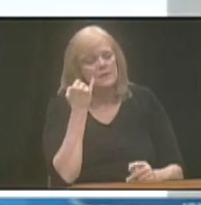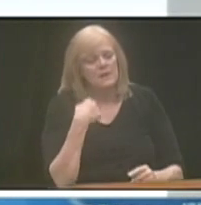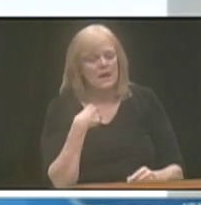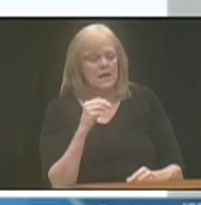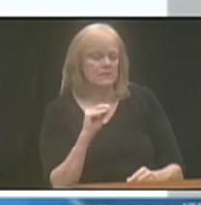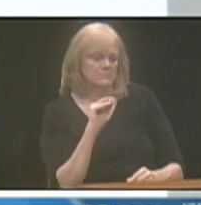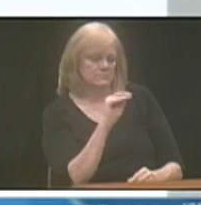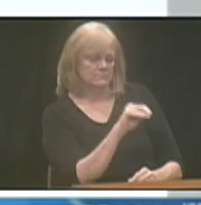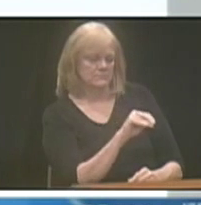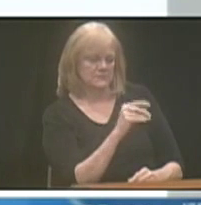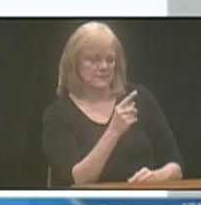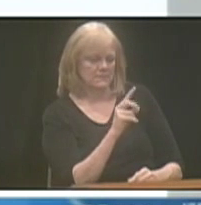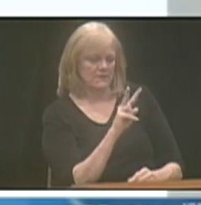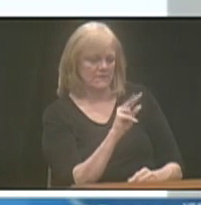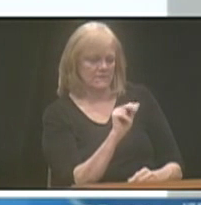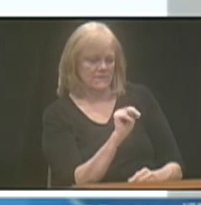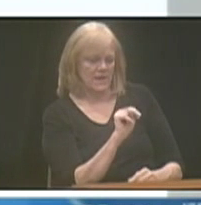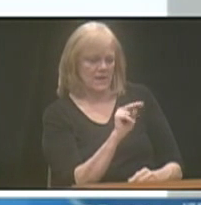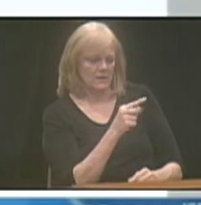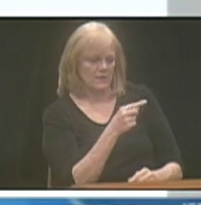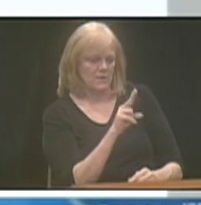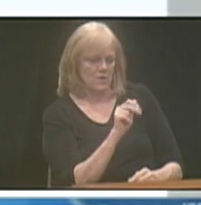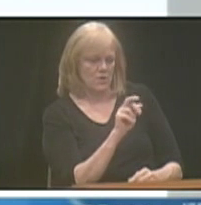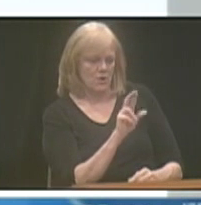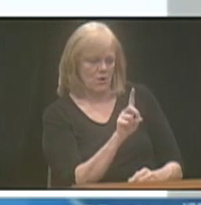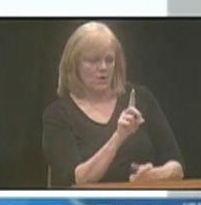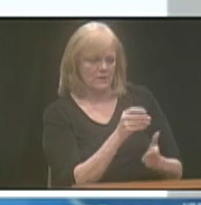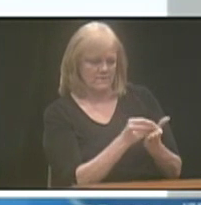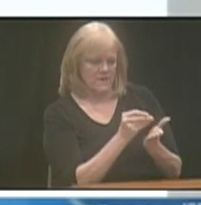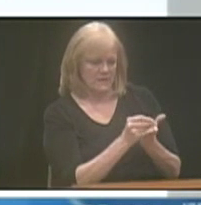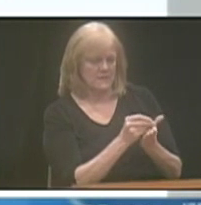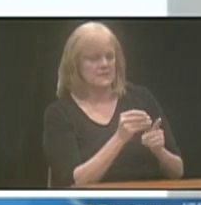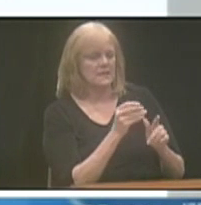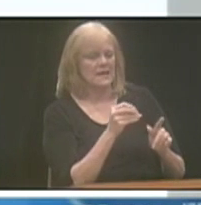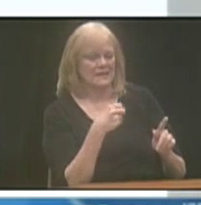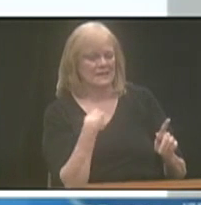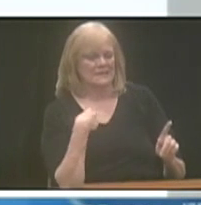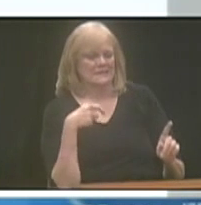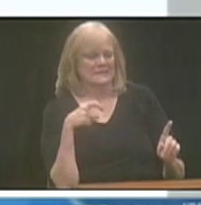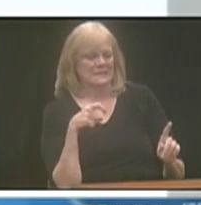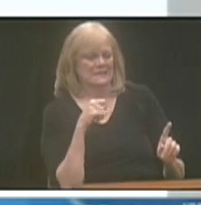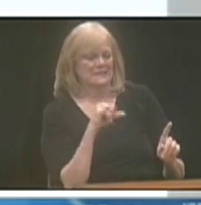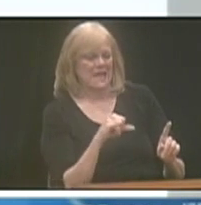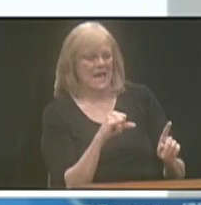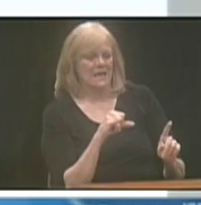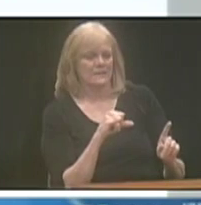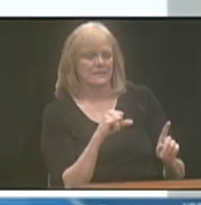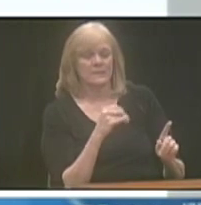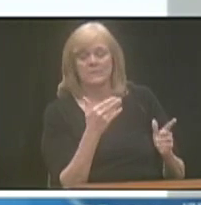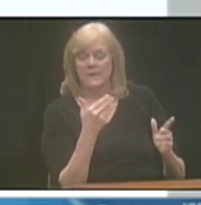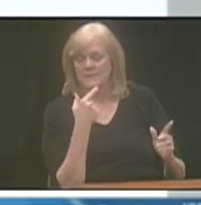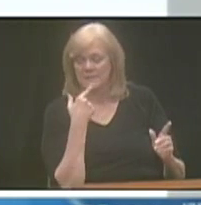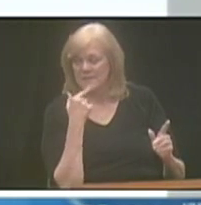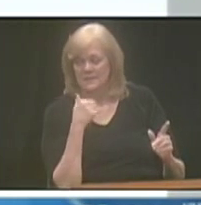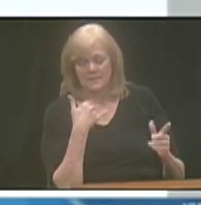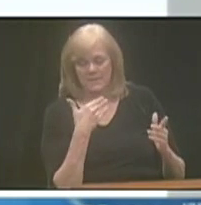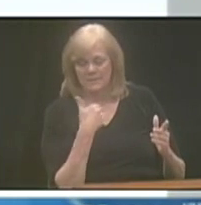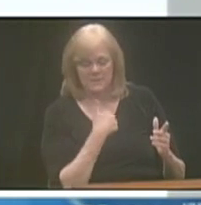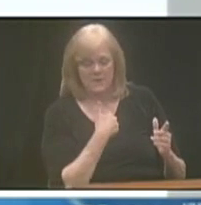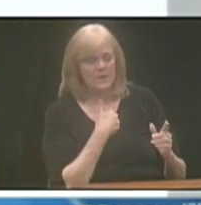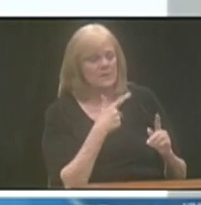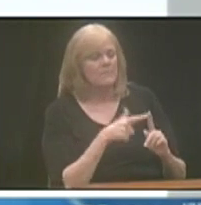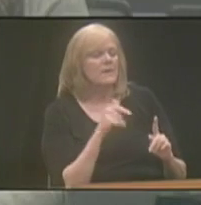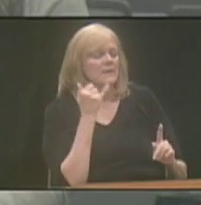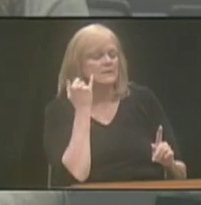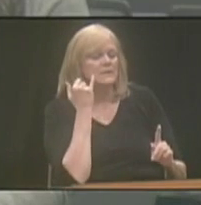I put something into the Vanguard funds and ended up needing them. And you may have mentioned this, I apologize. But